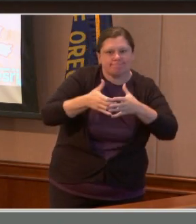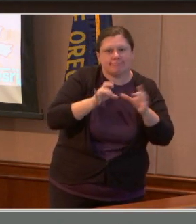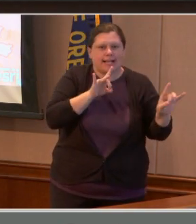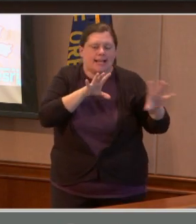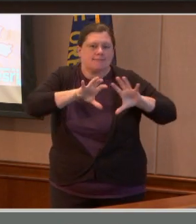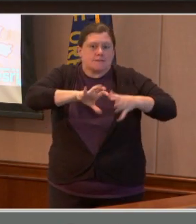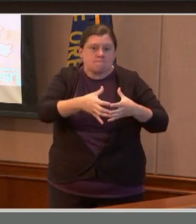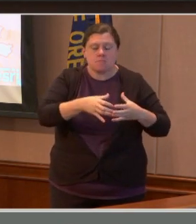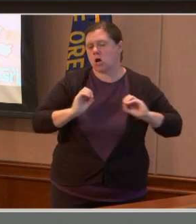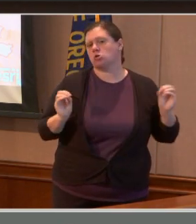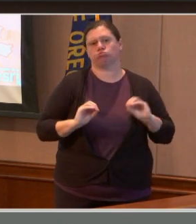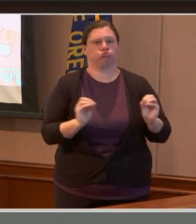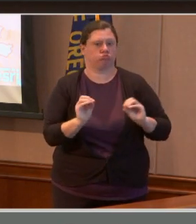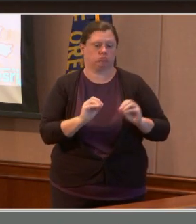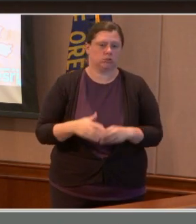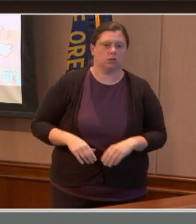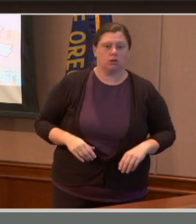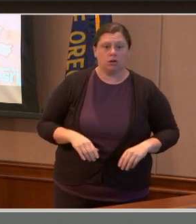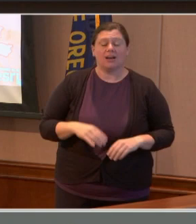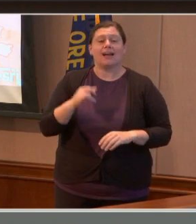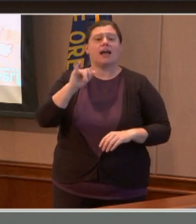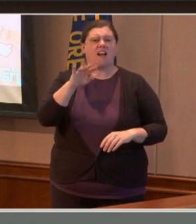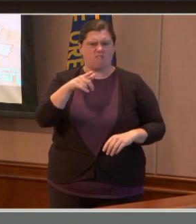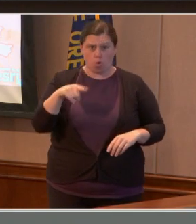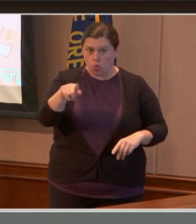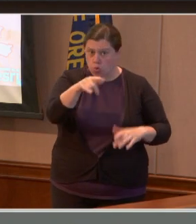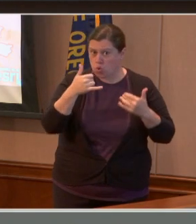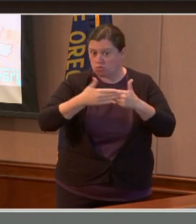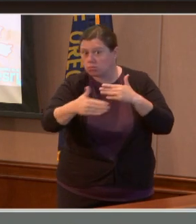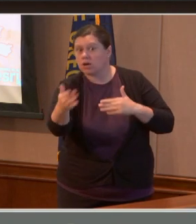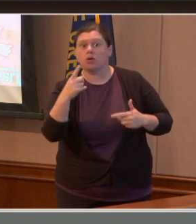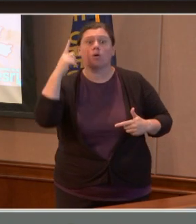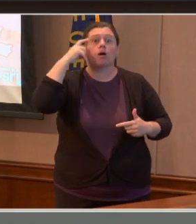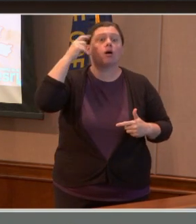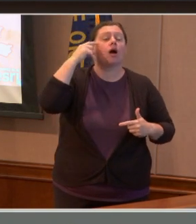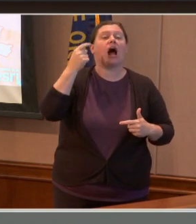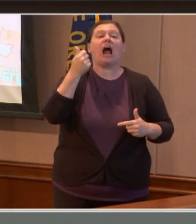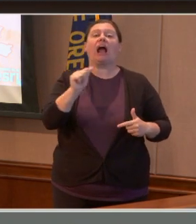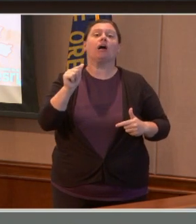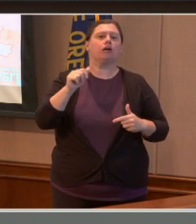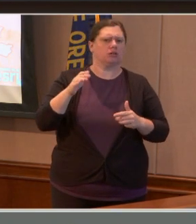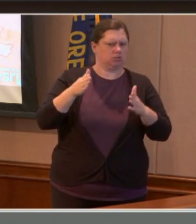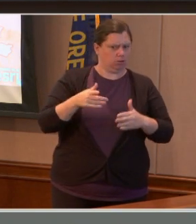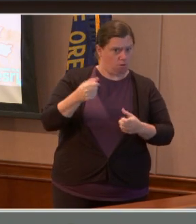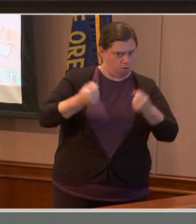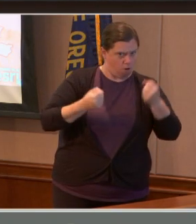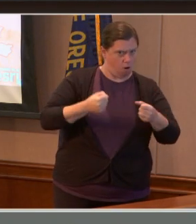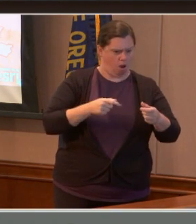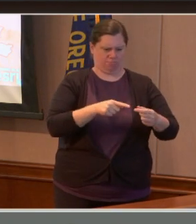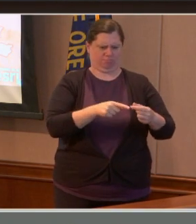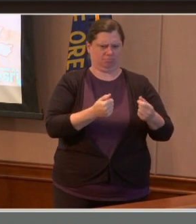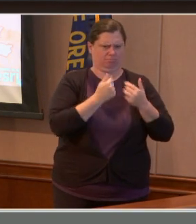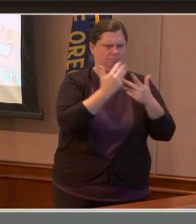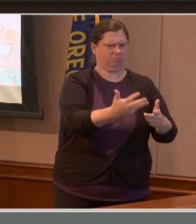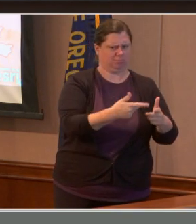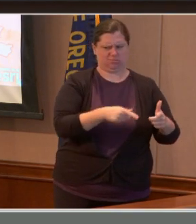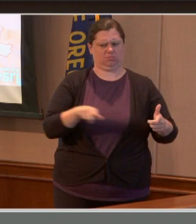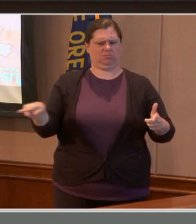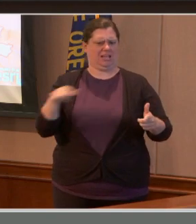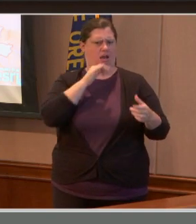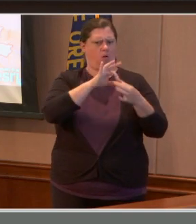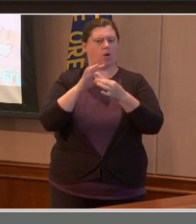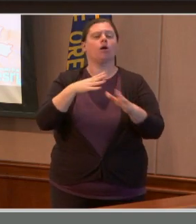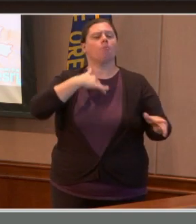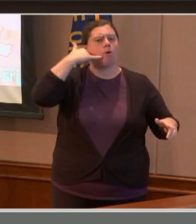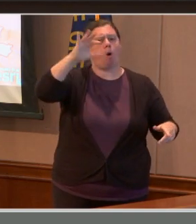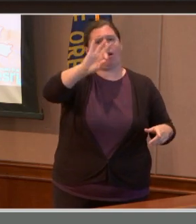suspicious vehicles or individuals in the community, call 911. Our response time is right now approximately three minutes. And